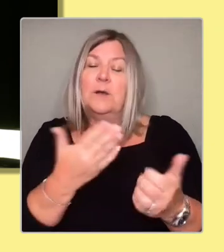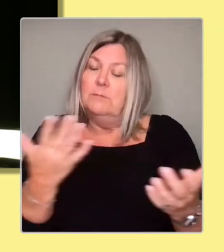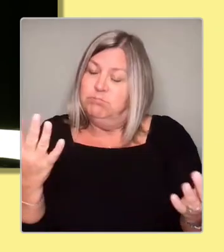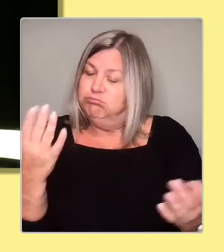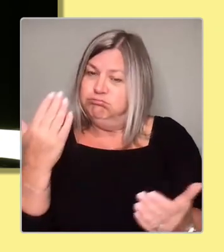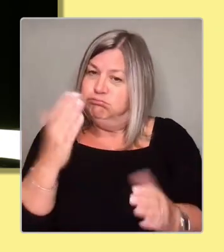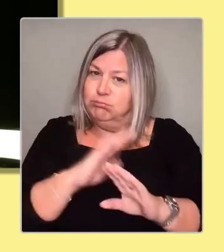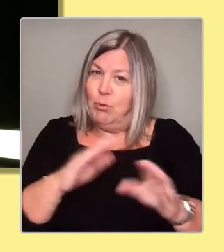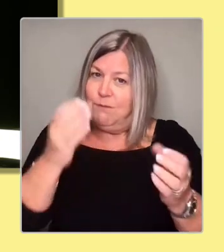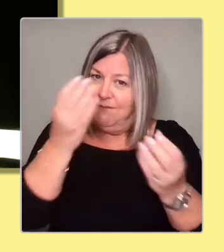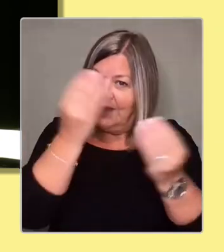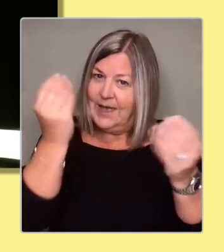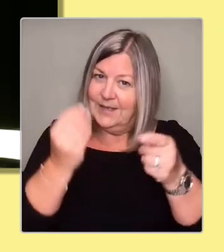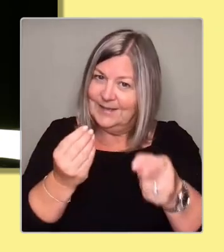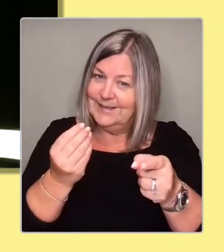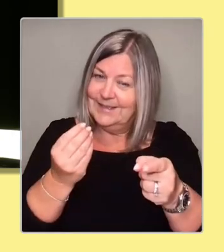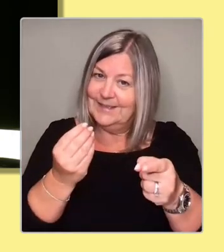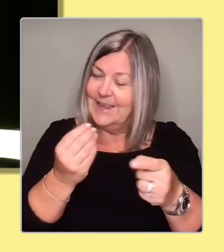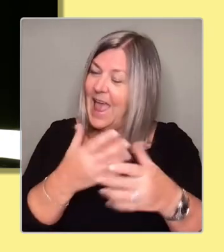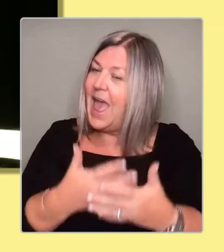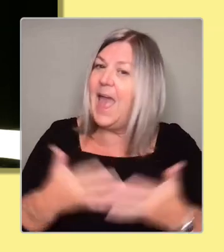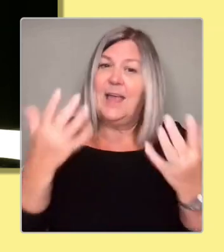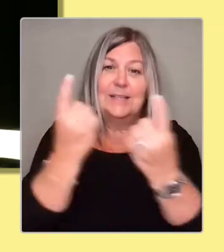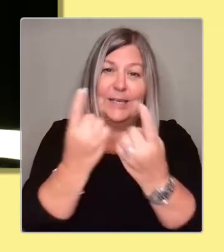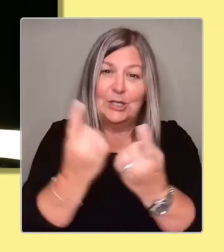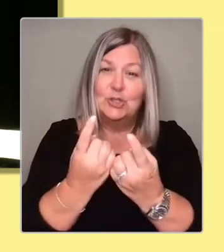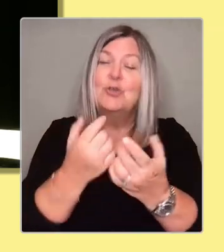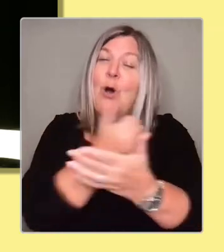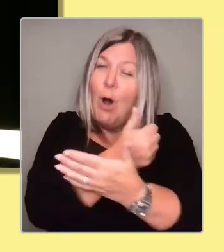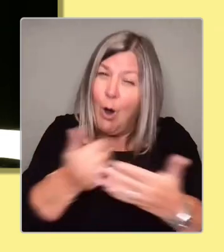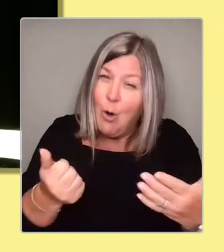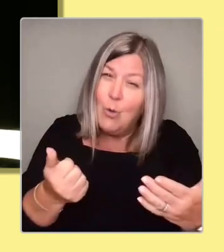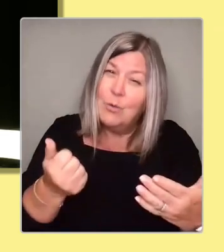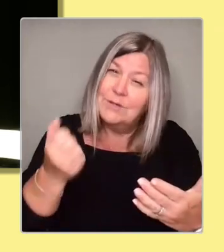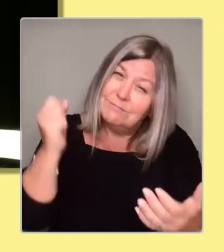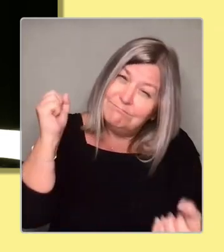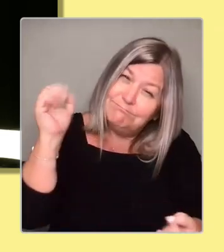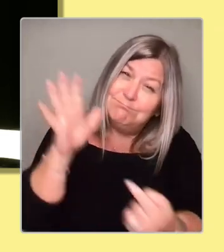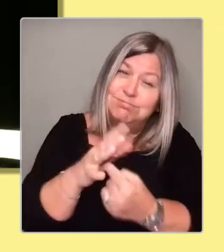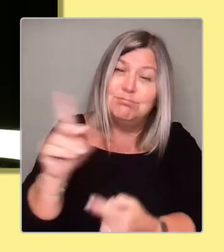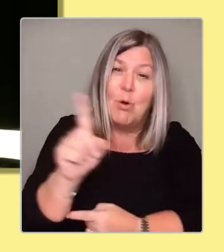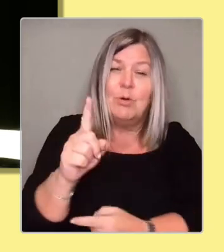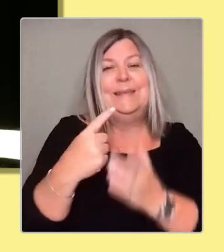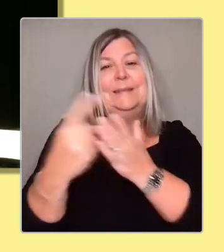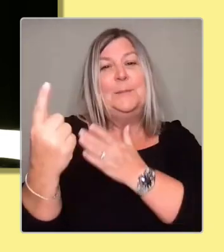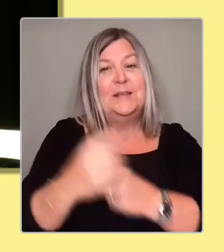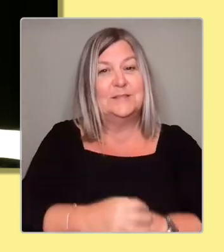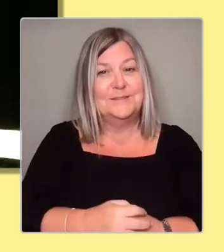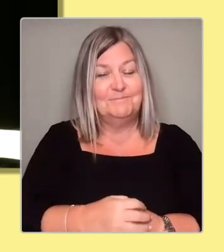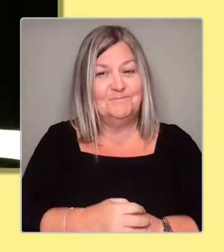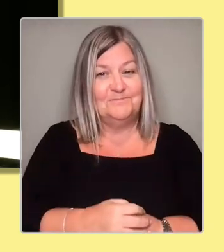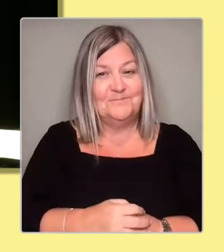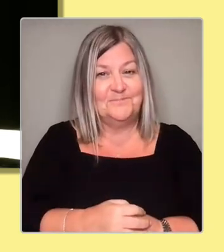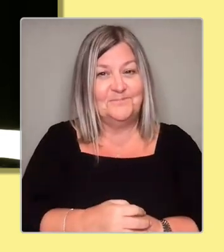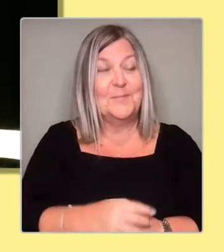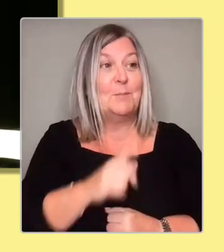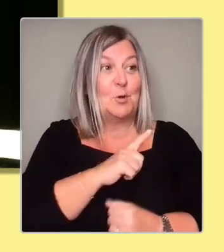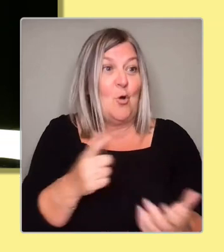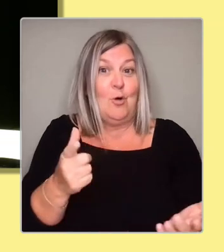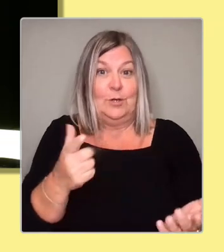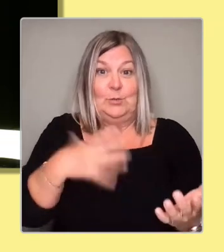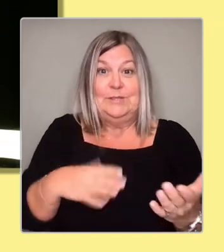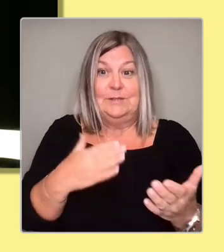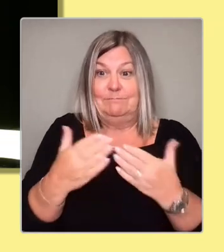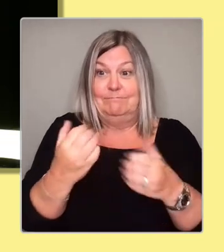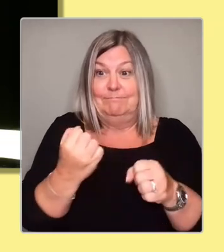because again, every single time we look to go further, we're doing so at least with one